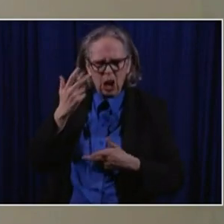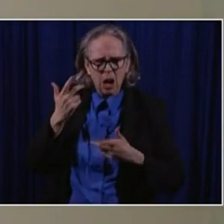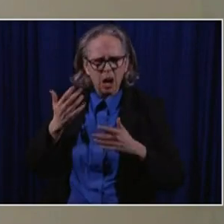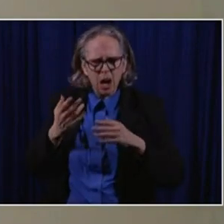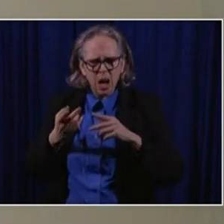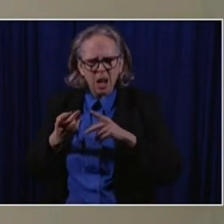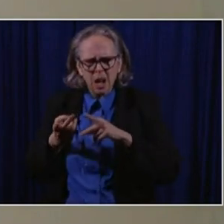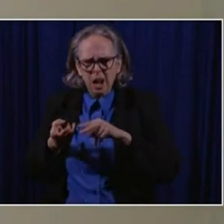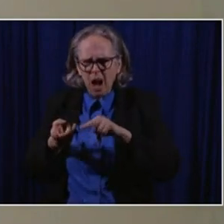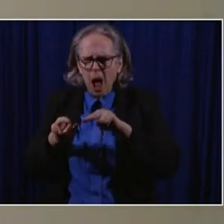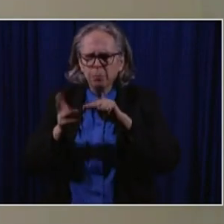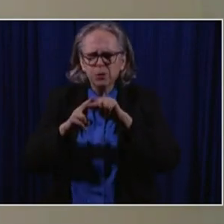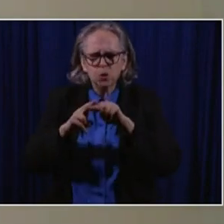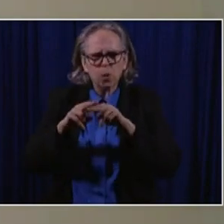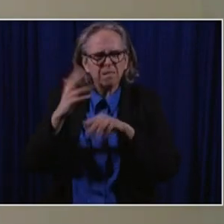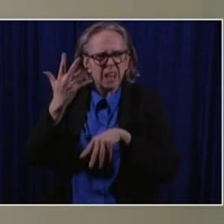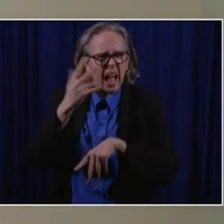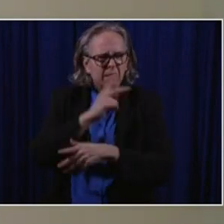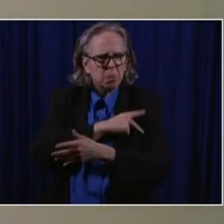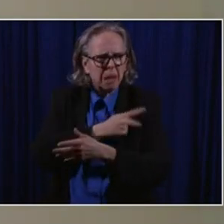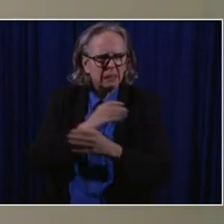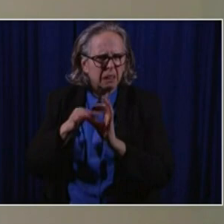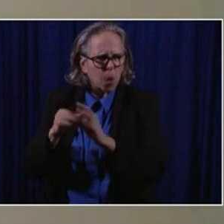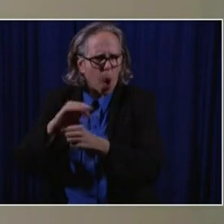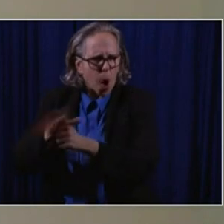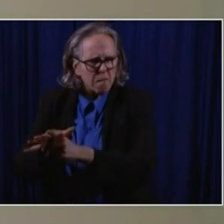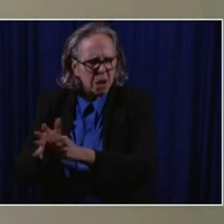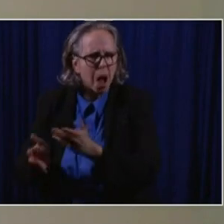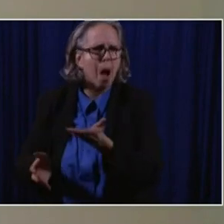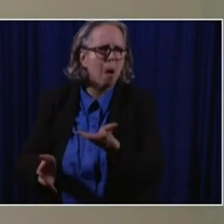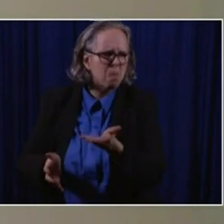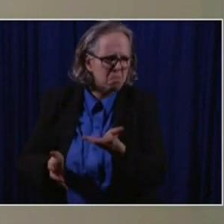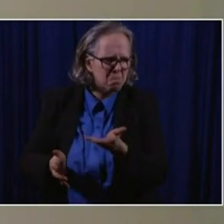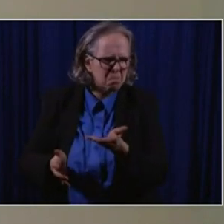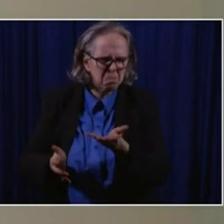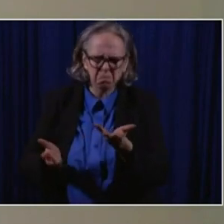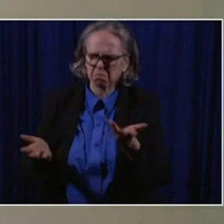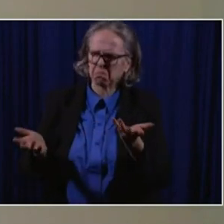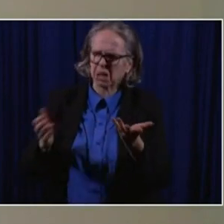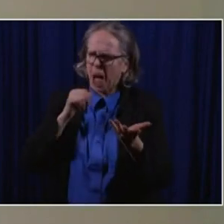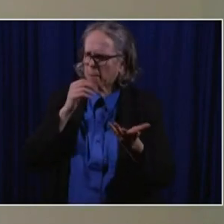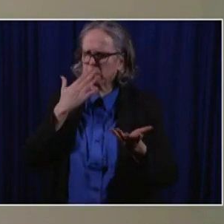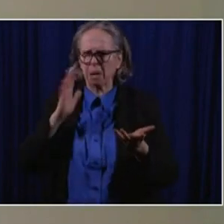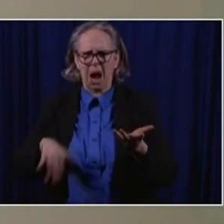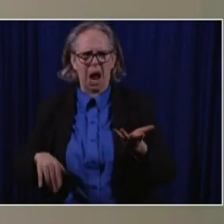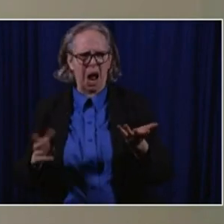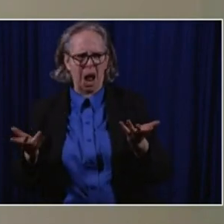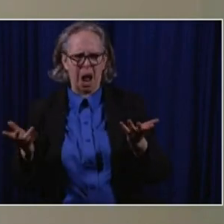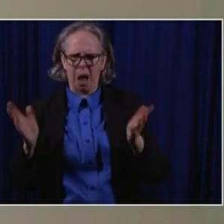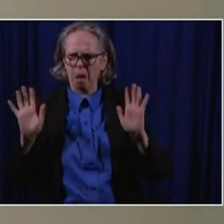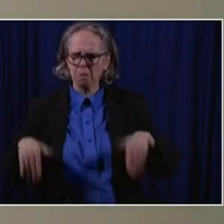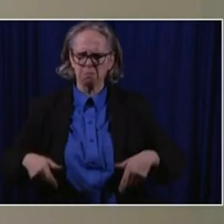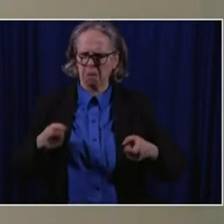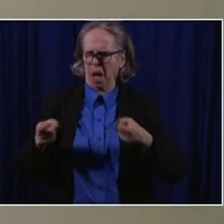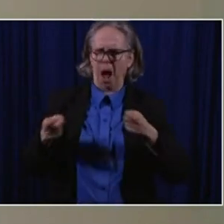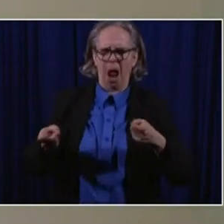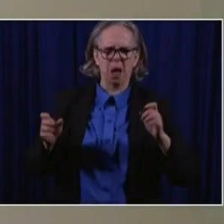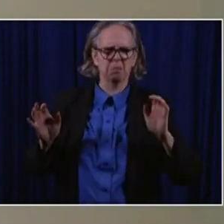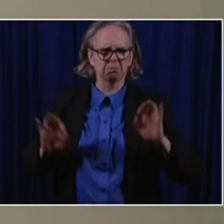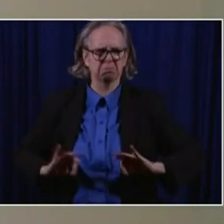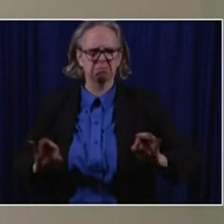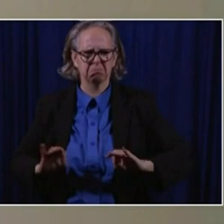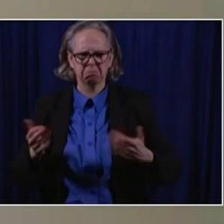patients in the hospital. So again, we started to increase activity in the community. Uh, we opened schools, we didn't see a spike,